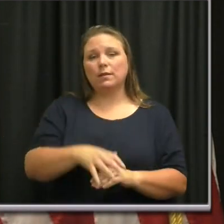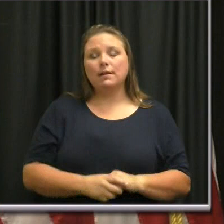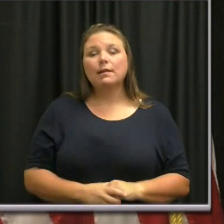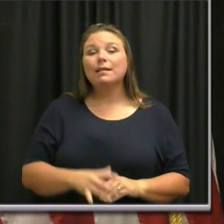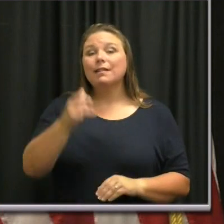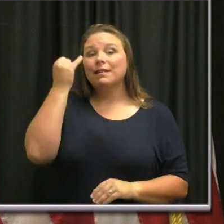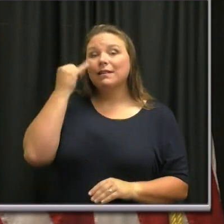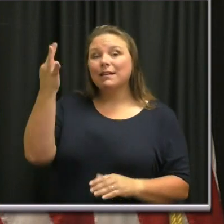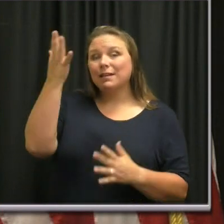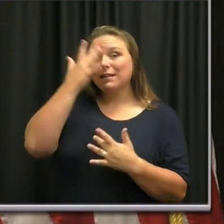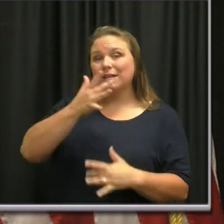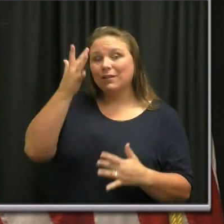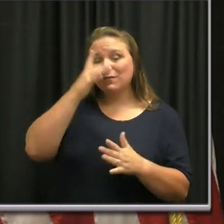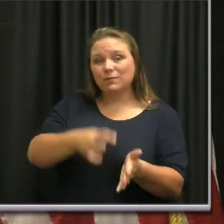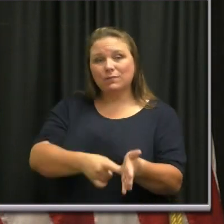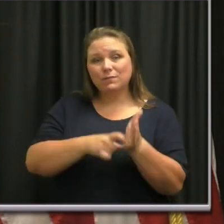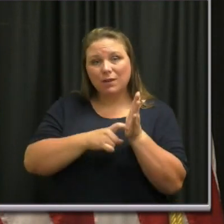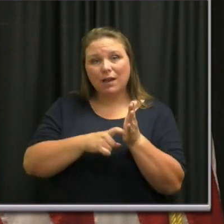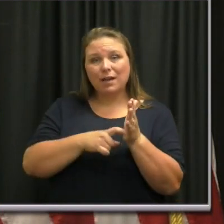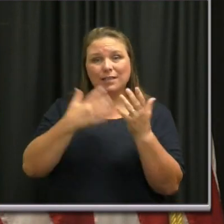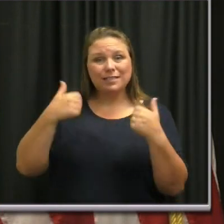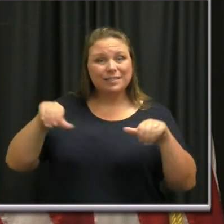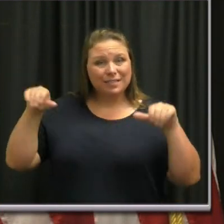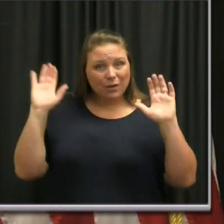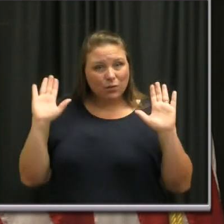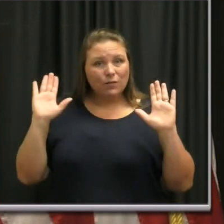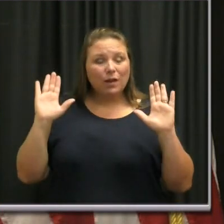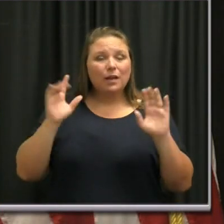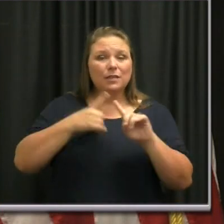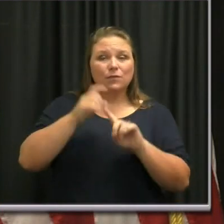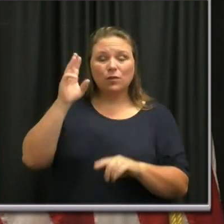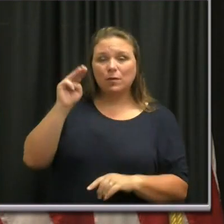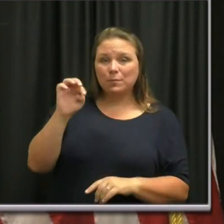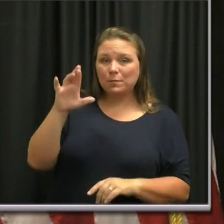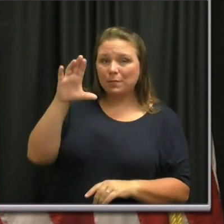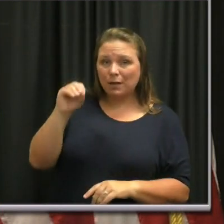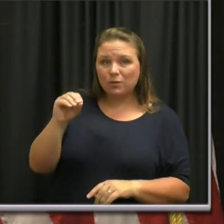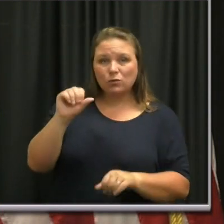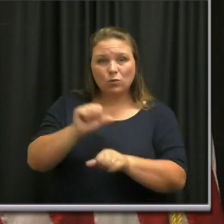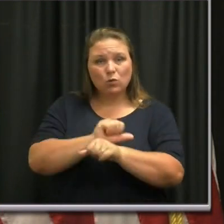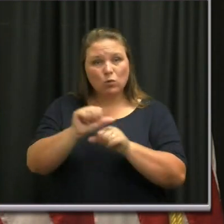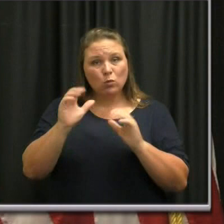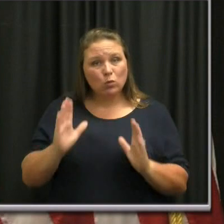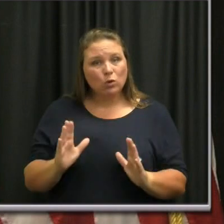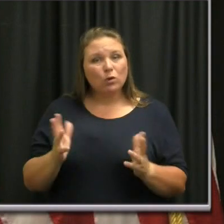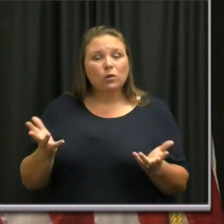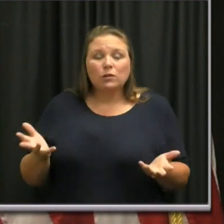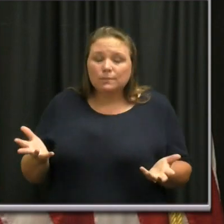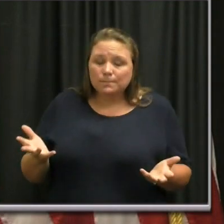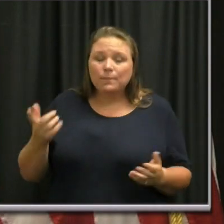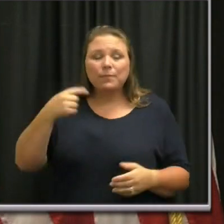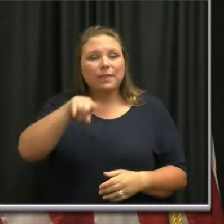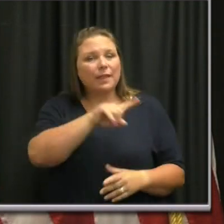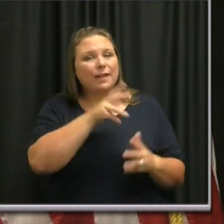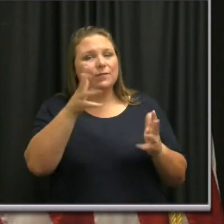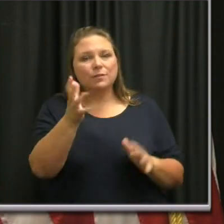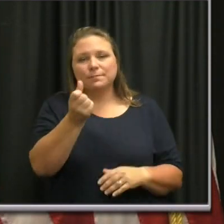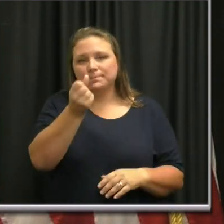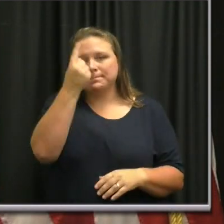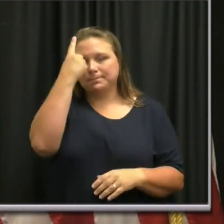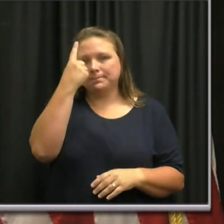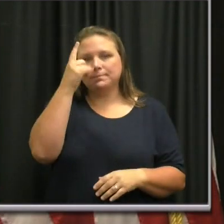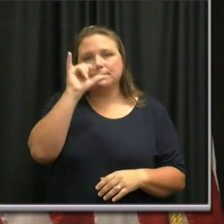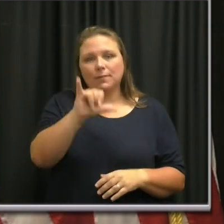if the virus requires sacrifice from Metro and Metro employees, you know, they understand that that is